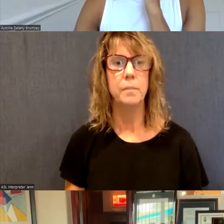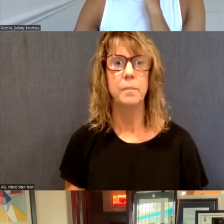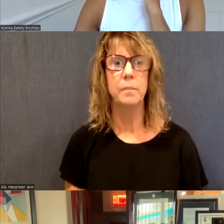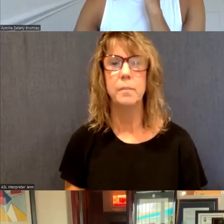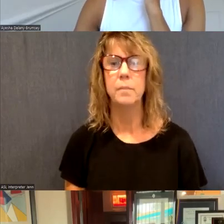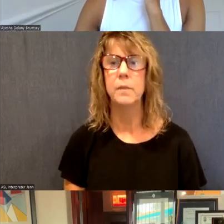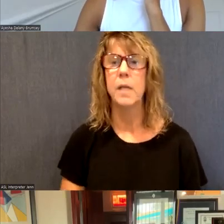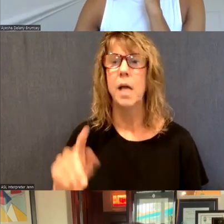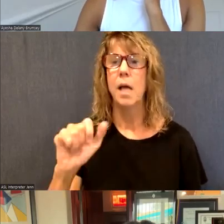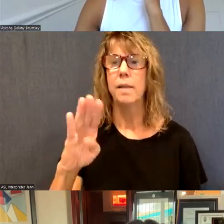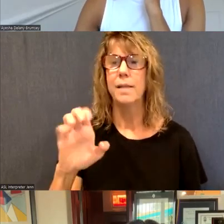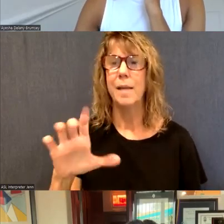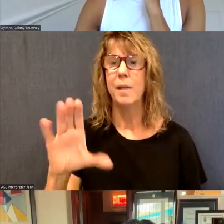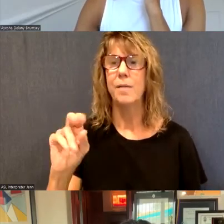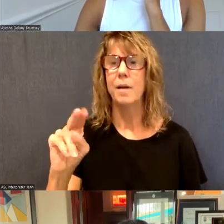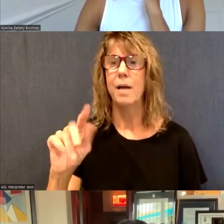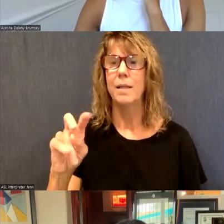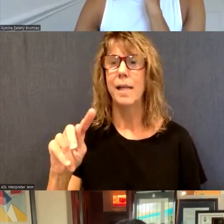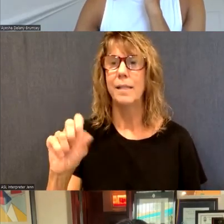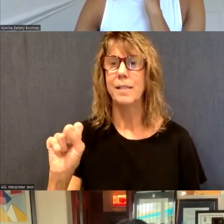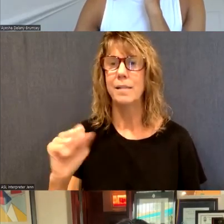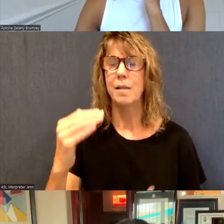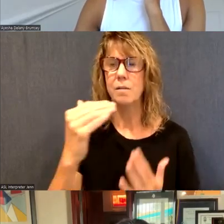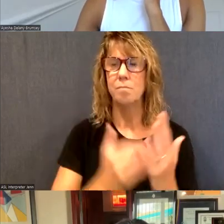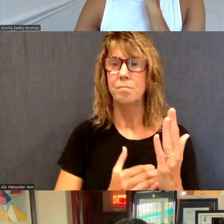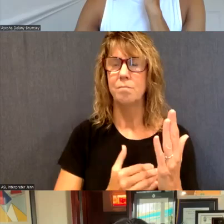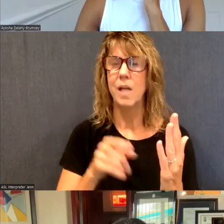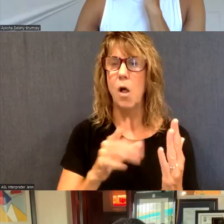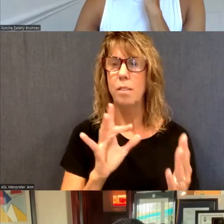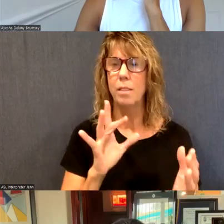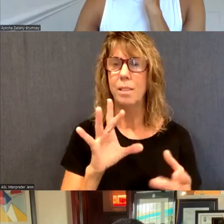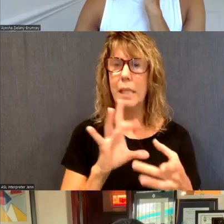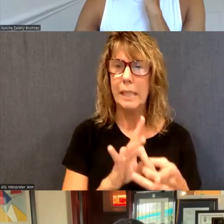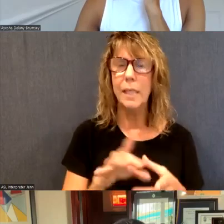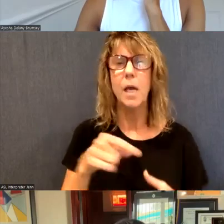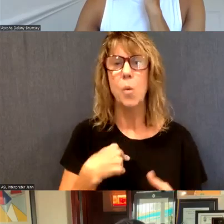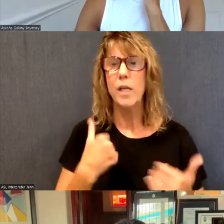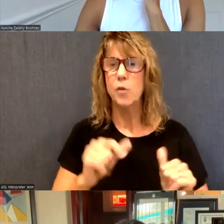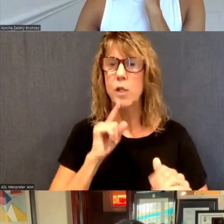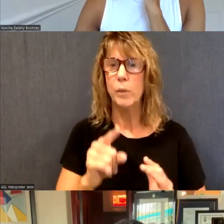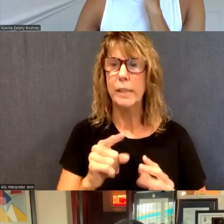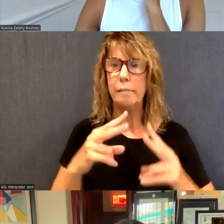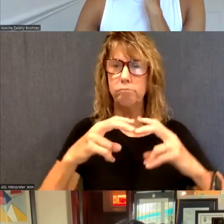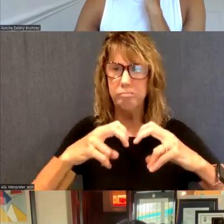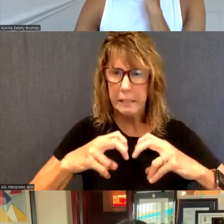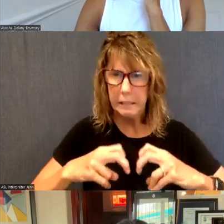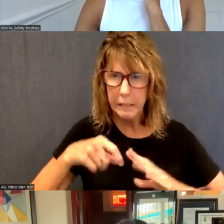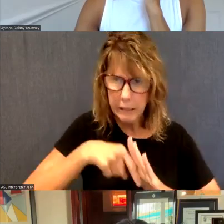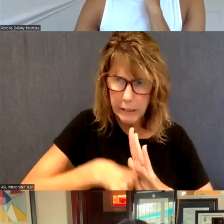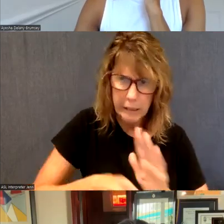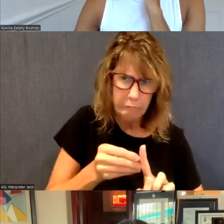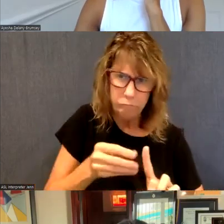table of contents I think would be on the link there, but, um, you know, we tried to dig into some topics kind of in more